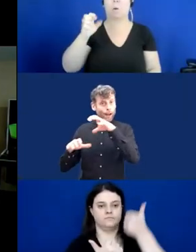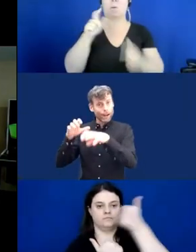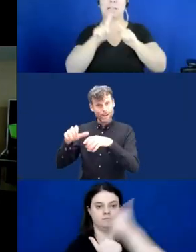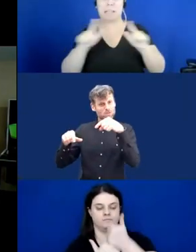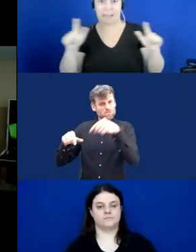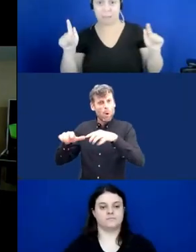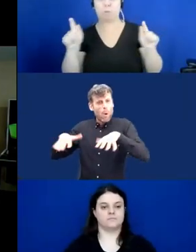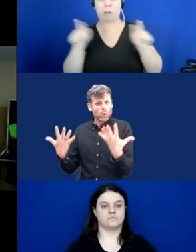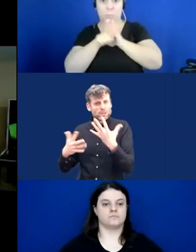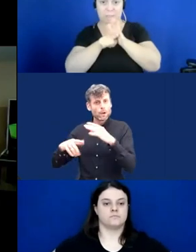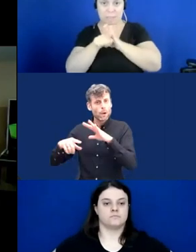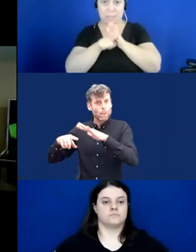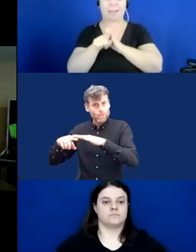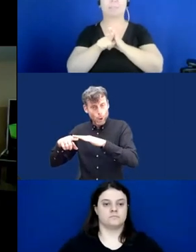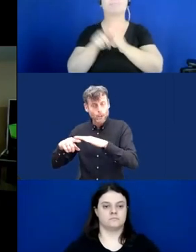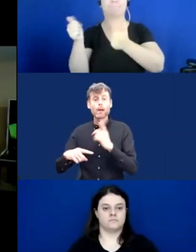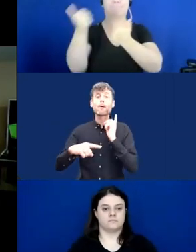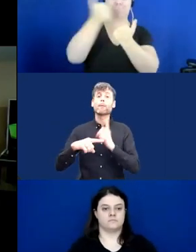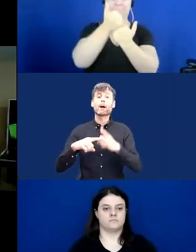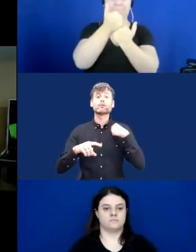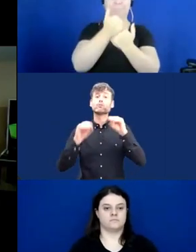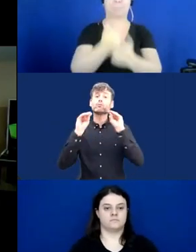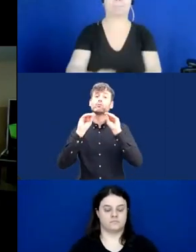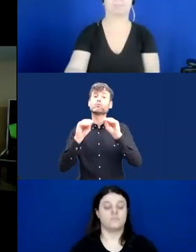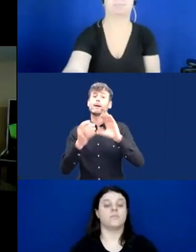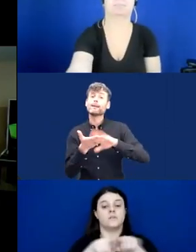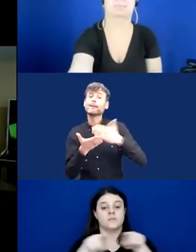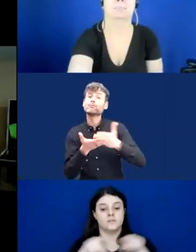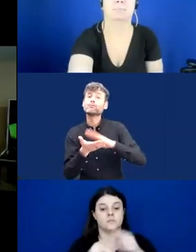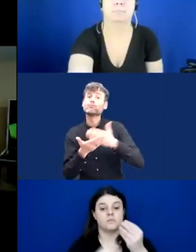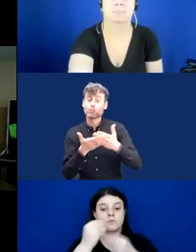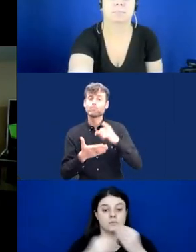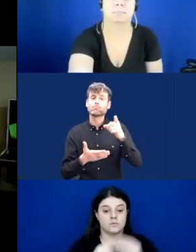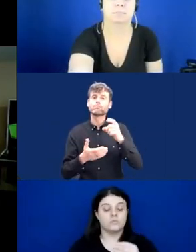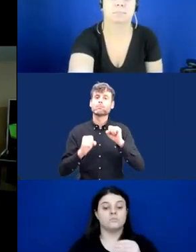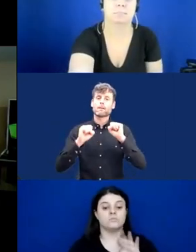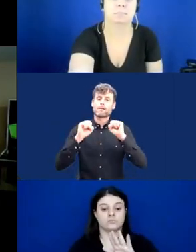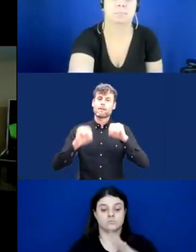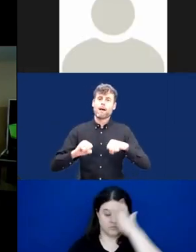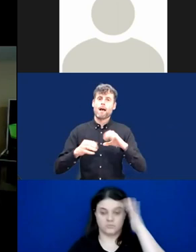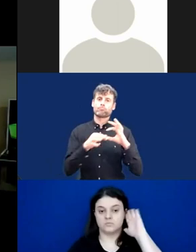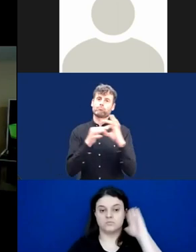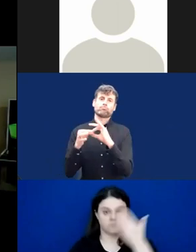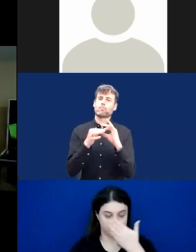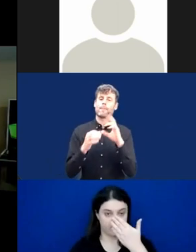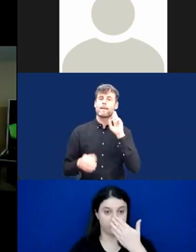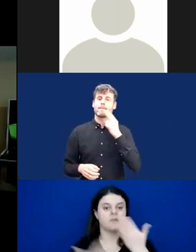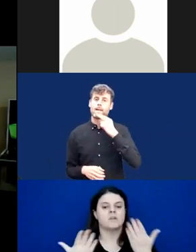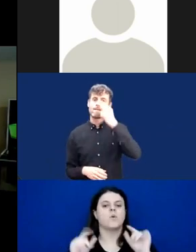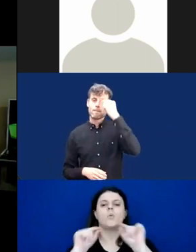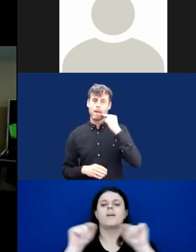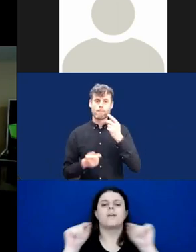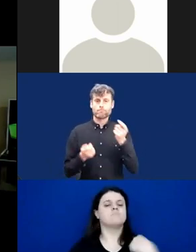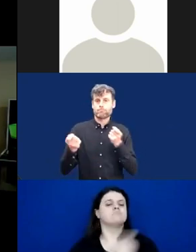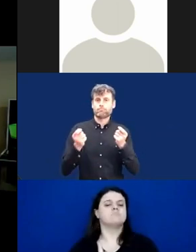training pro-tactile interpreters to work with deaf-blind people. So who are we as deaf-blind